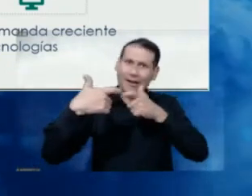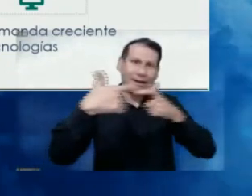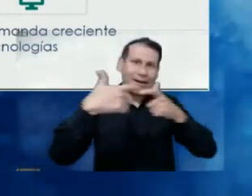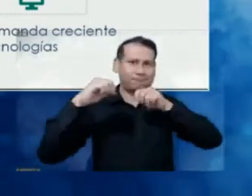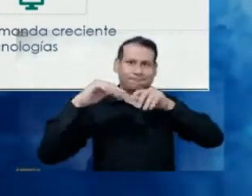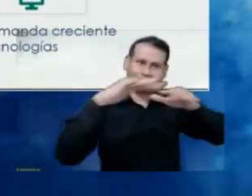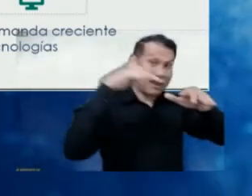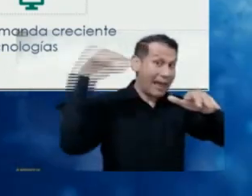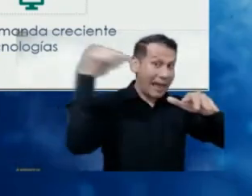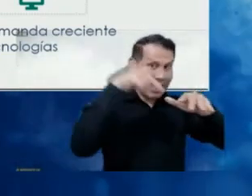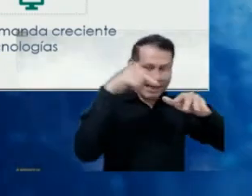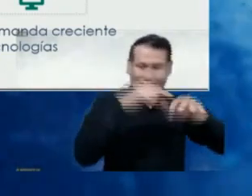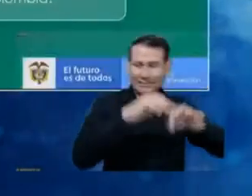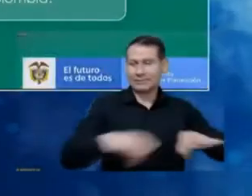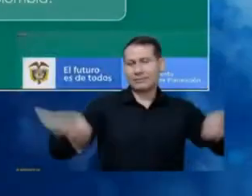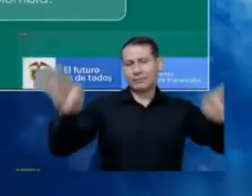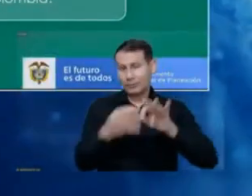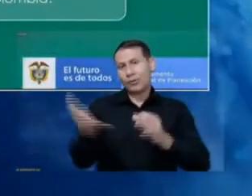plays a profound role.